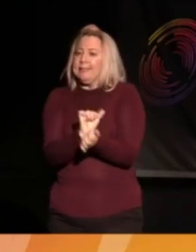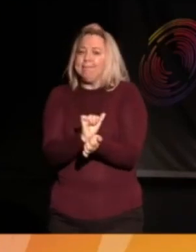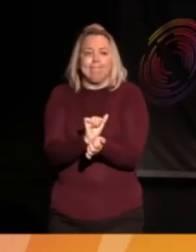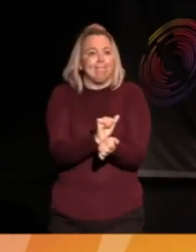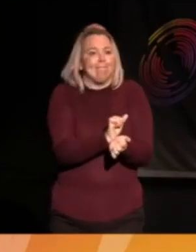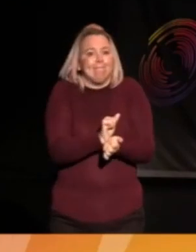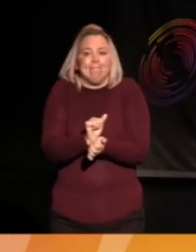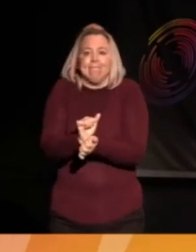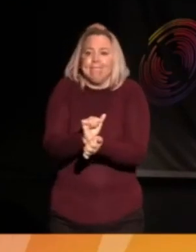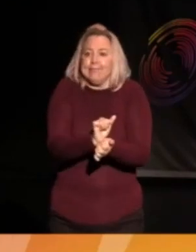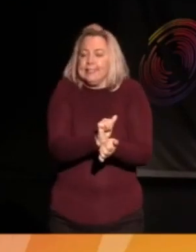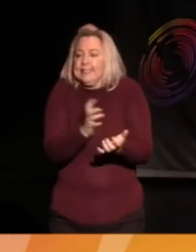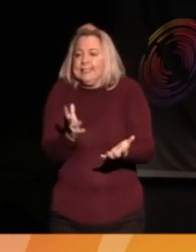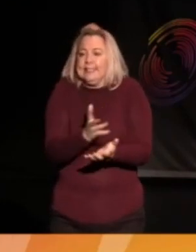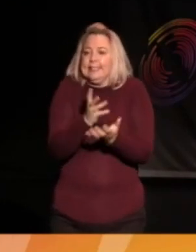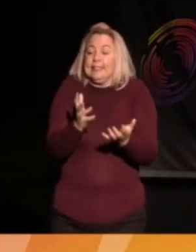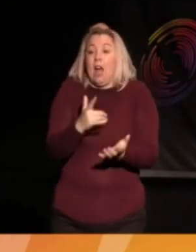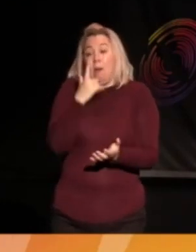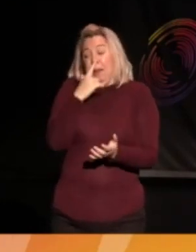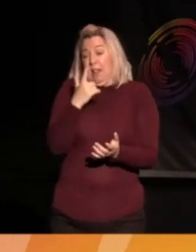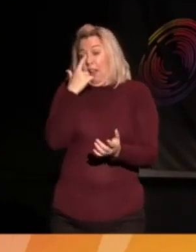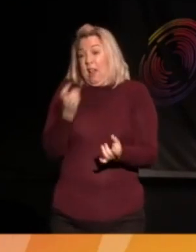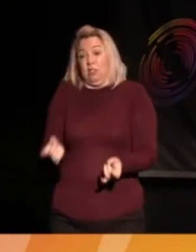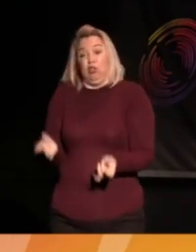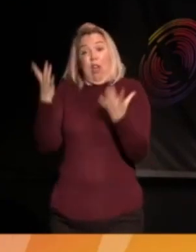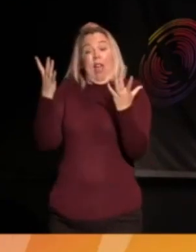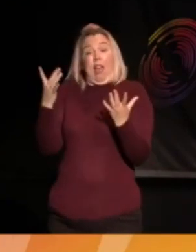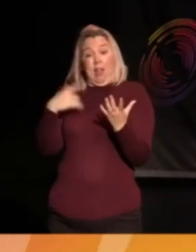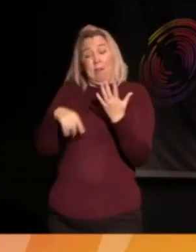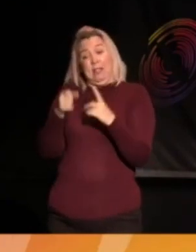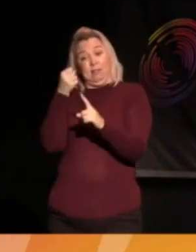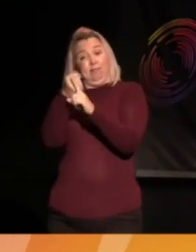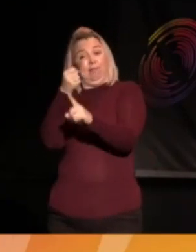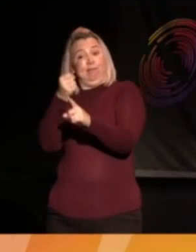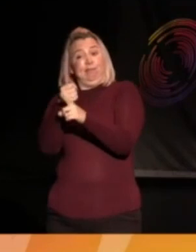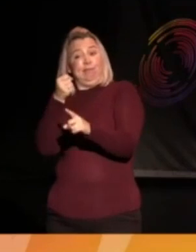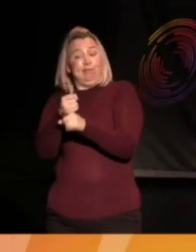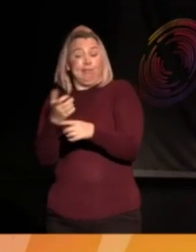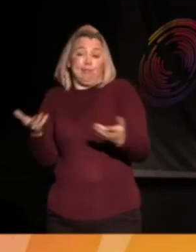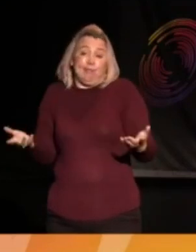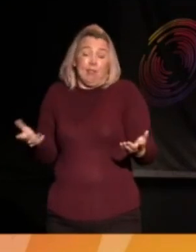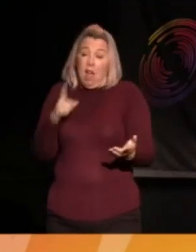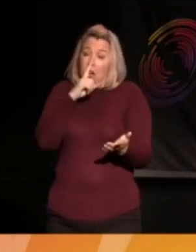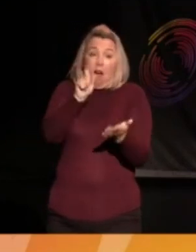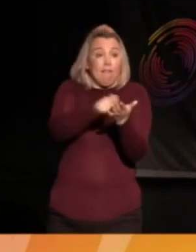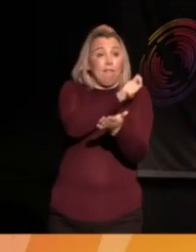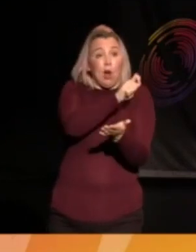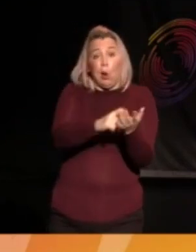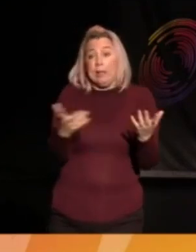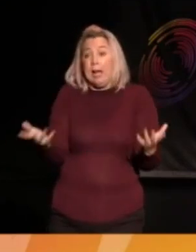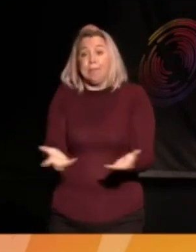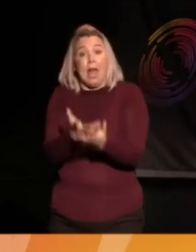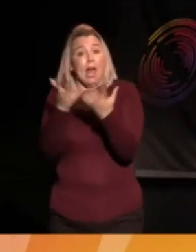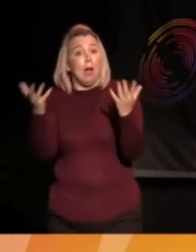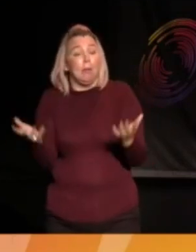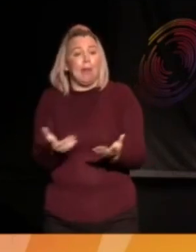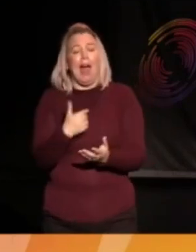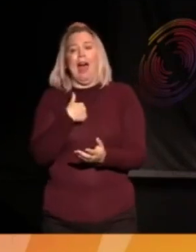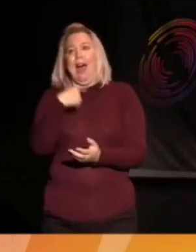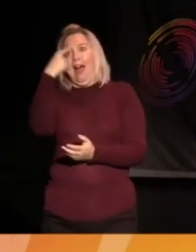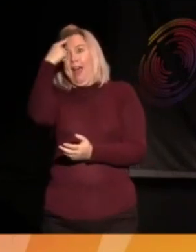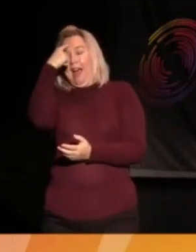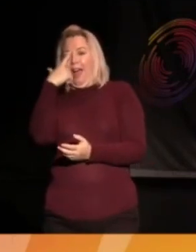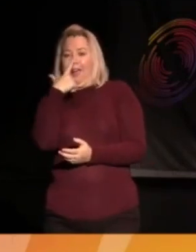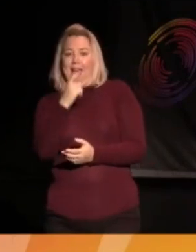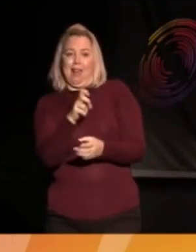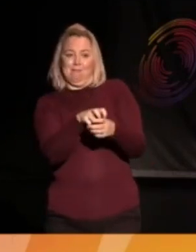my education and through striking in that sense. So I've sort of taken that with other young people and gone, right, I can't vote. What can I do? And I've used my education. I've used